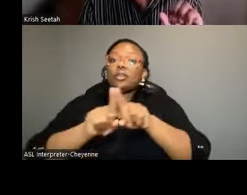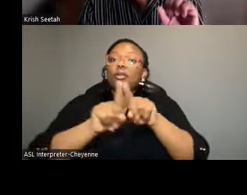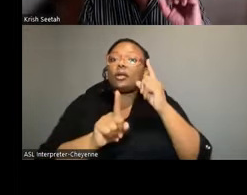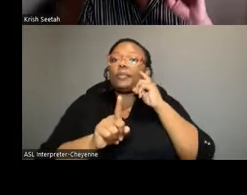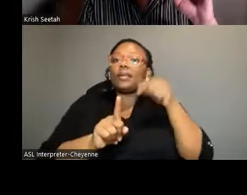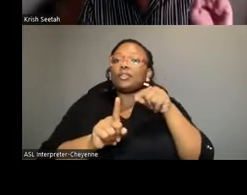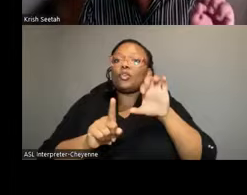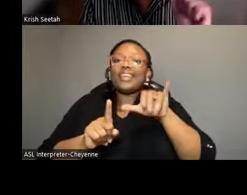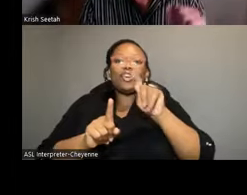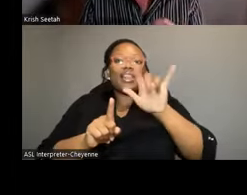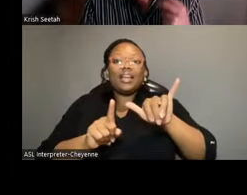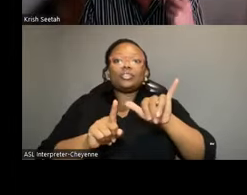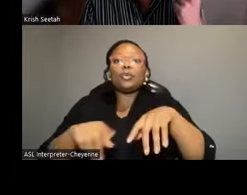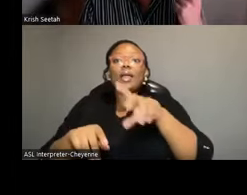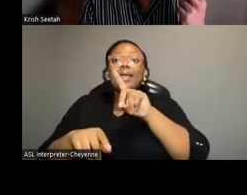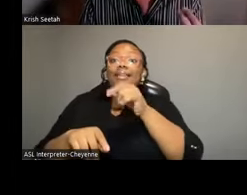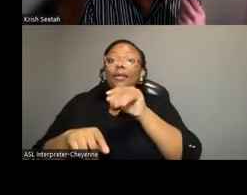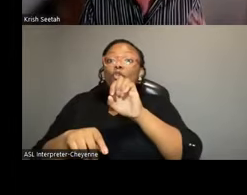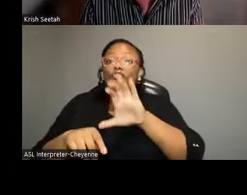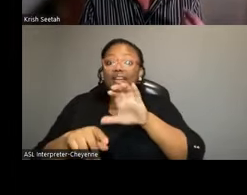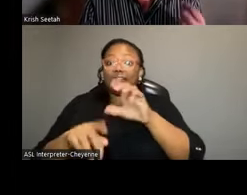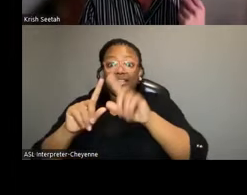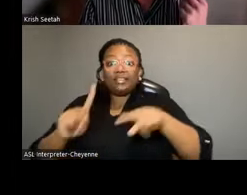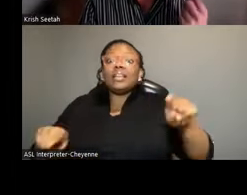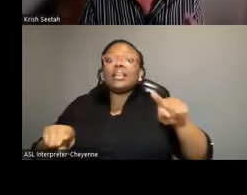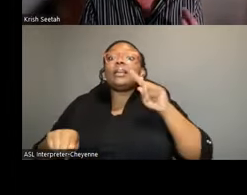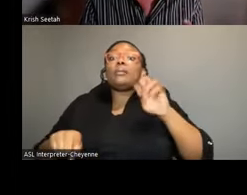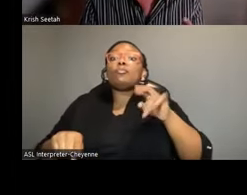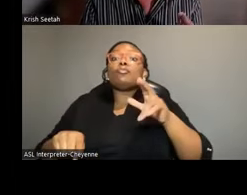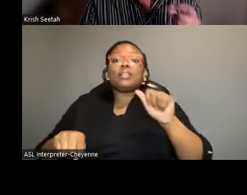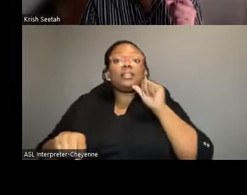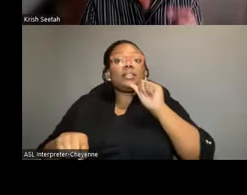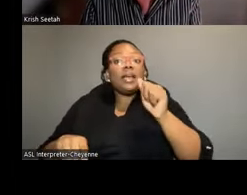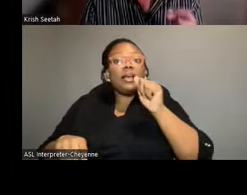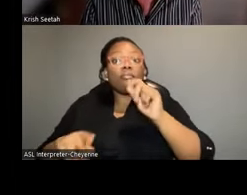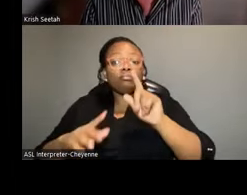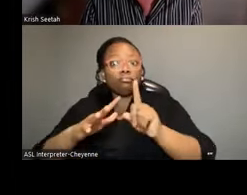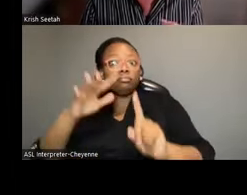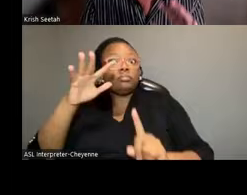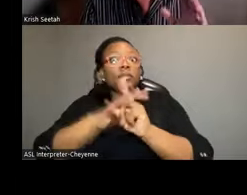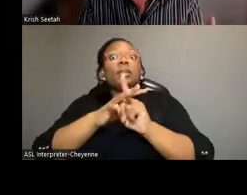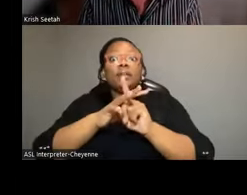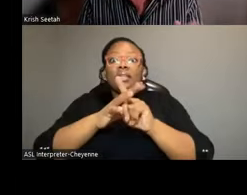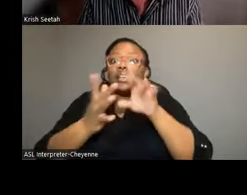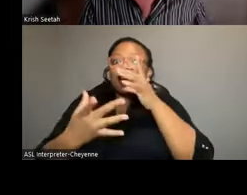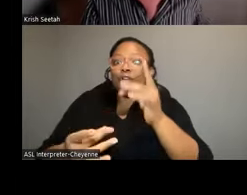these ecological and demographic changes, Mauritius emerged as a really remarkable case to study malaria.